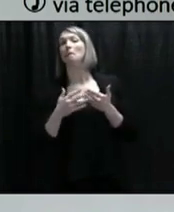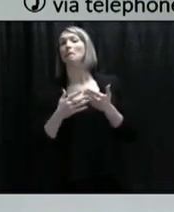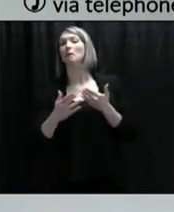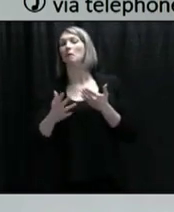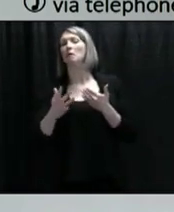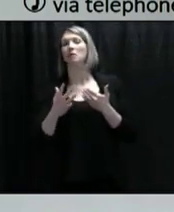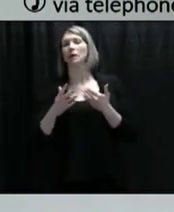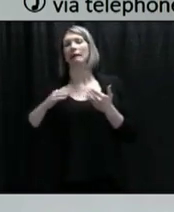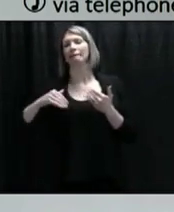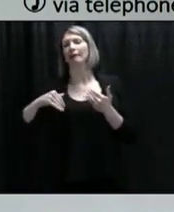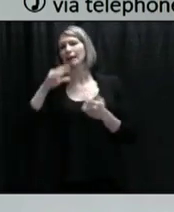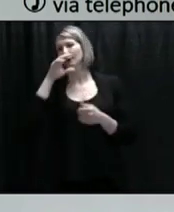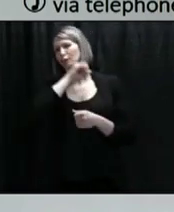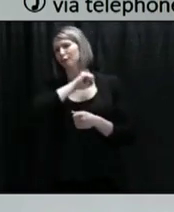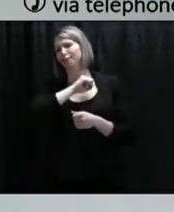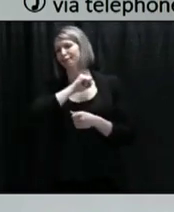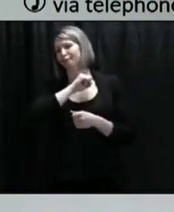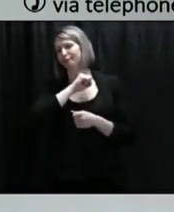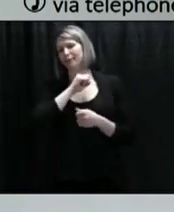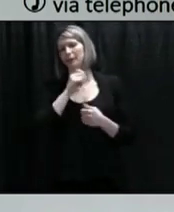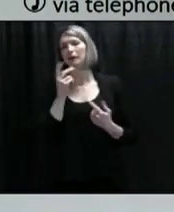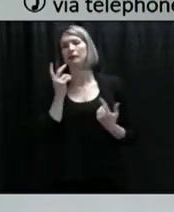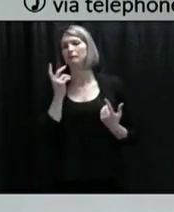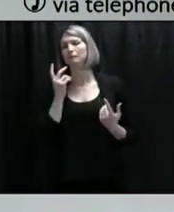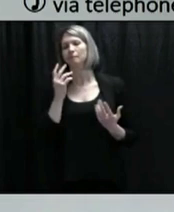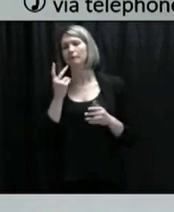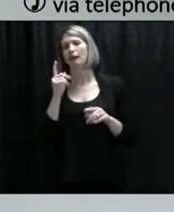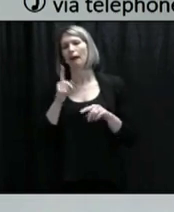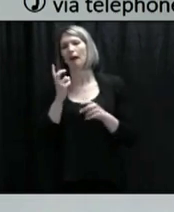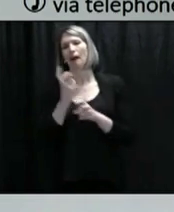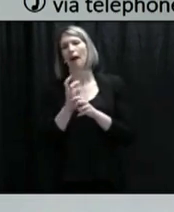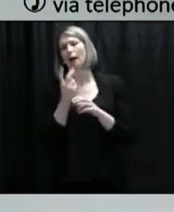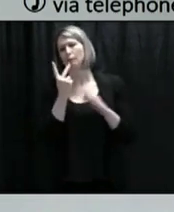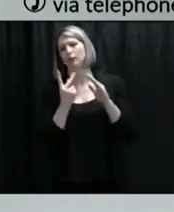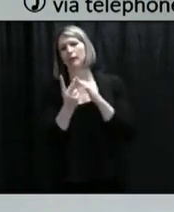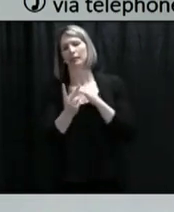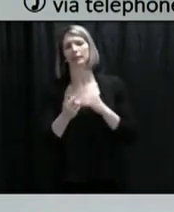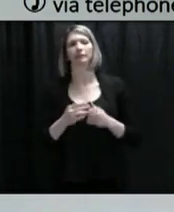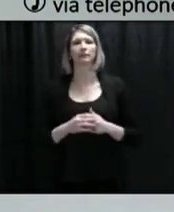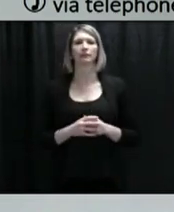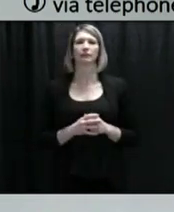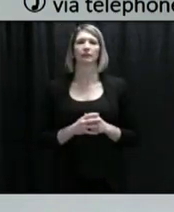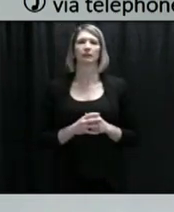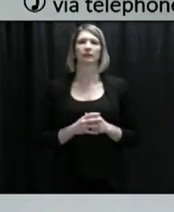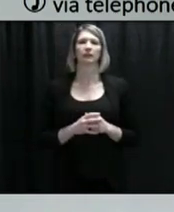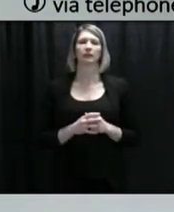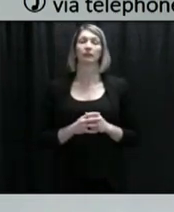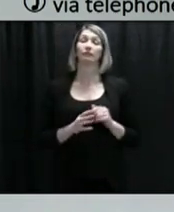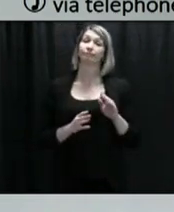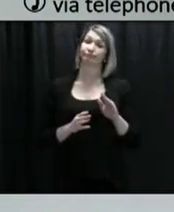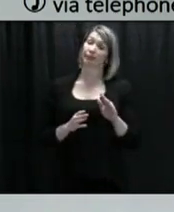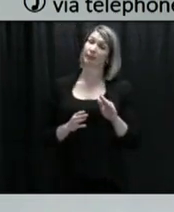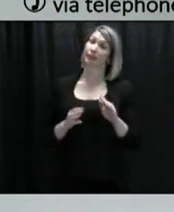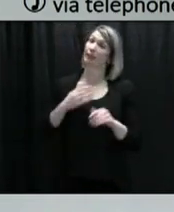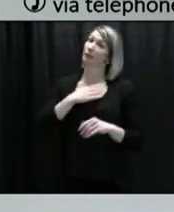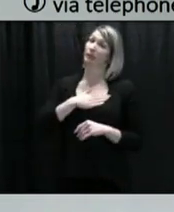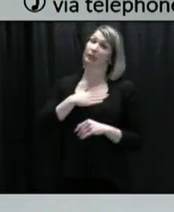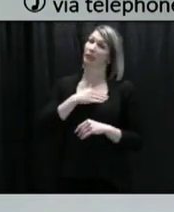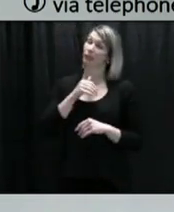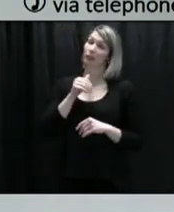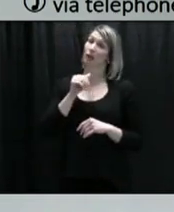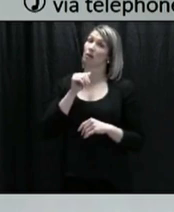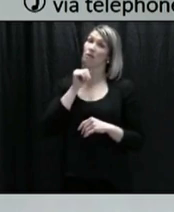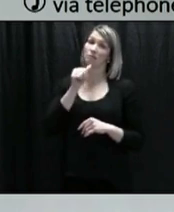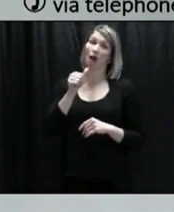pattern is going to be or what our trajectory is going to be. Please don't use that as a cause or an excuse